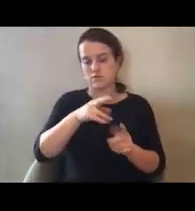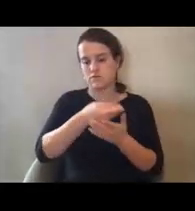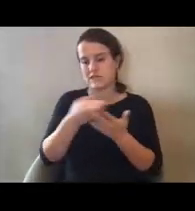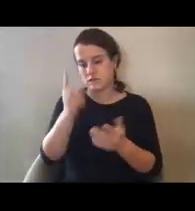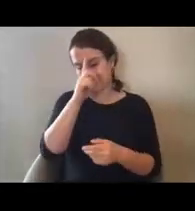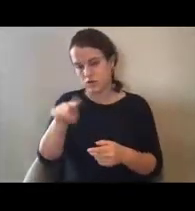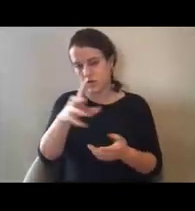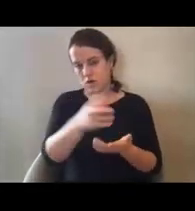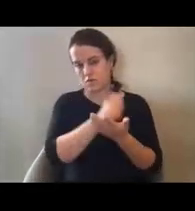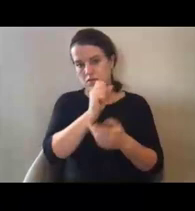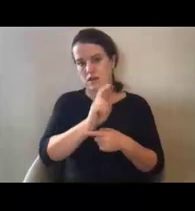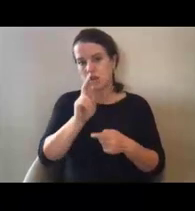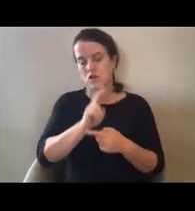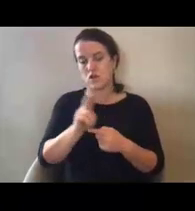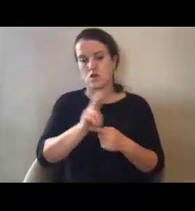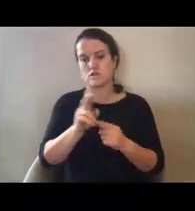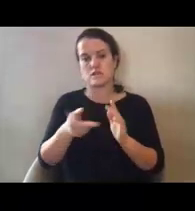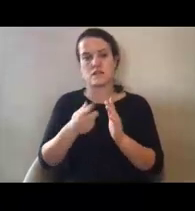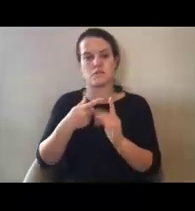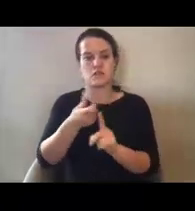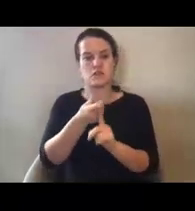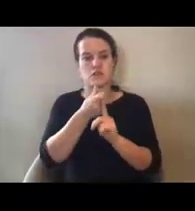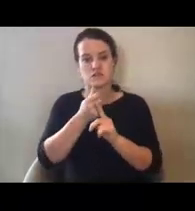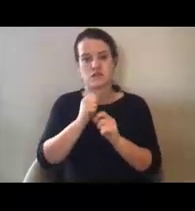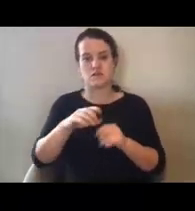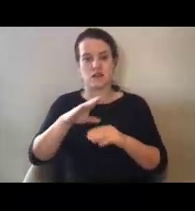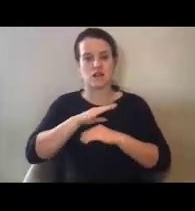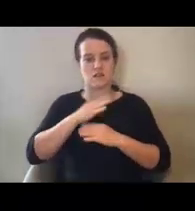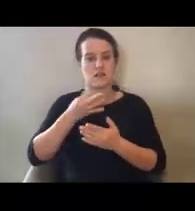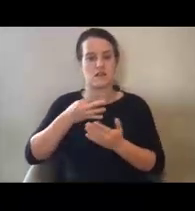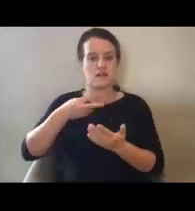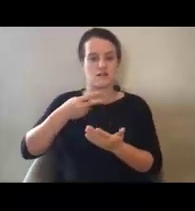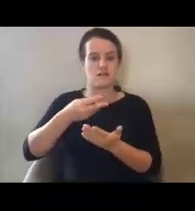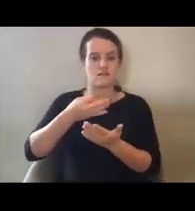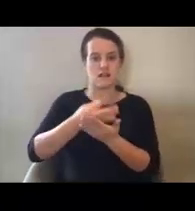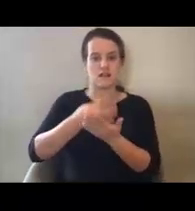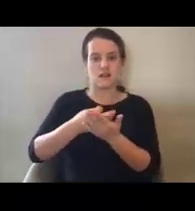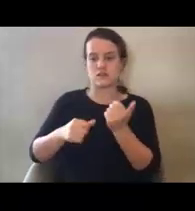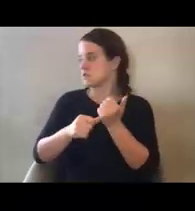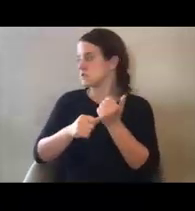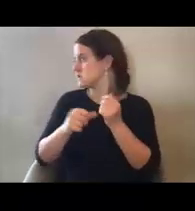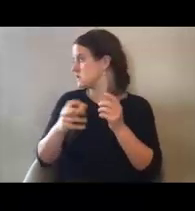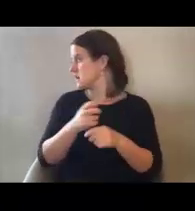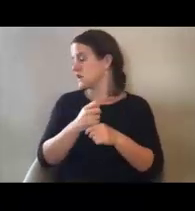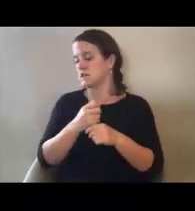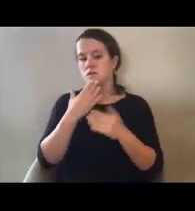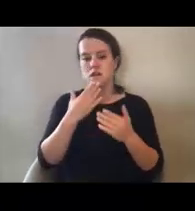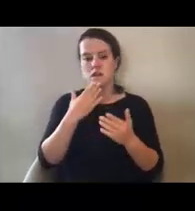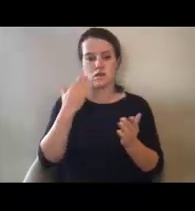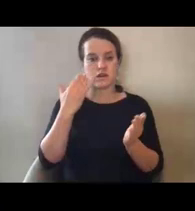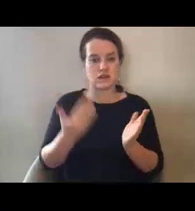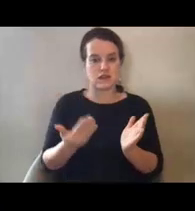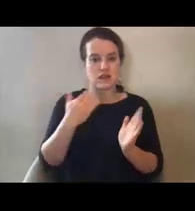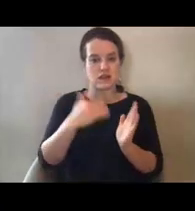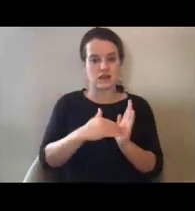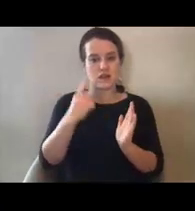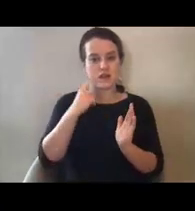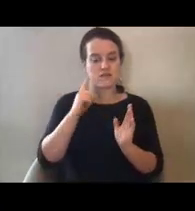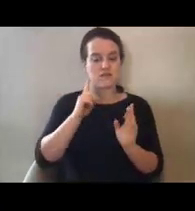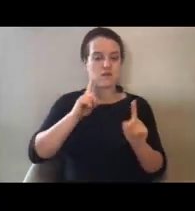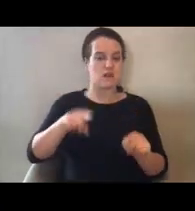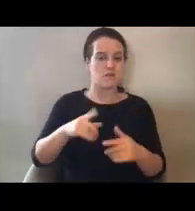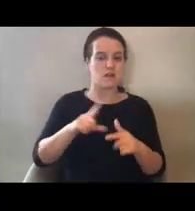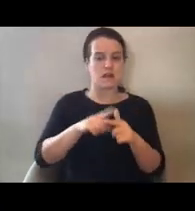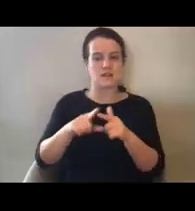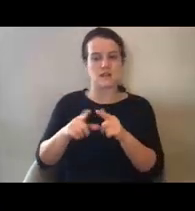that you can get the financial assistance you need. So again, thank you for attending today. And more importantly, thank you for your